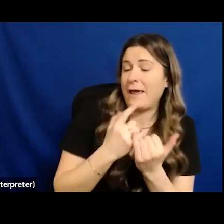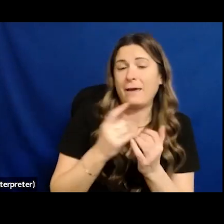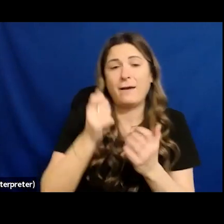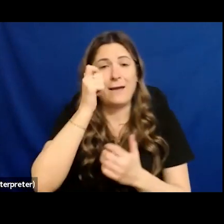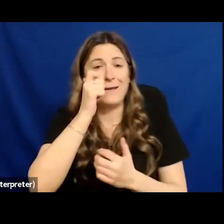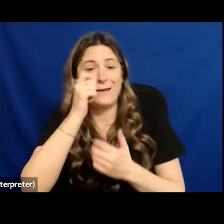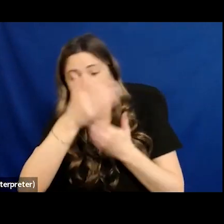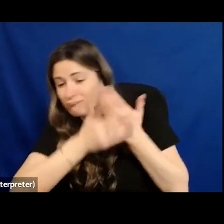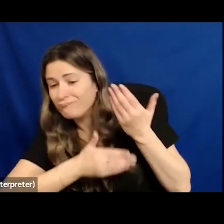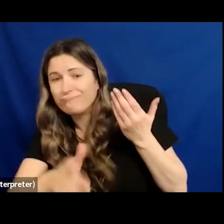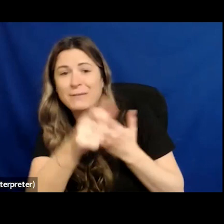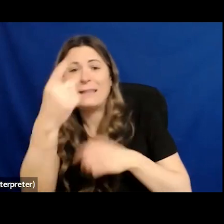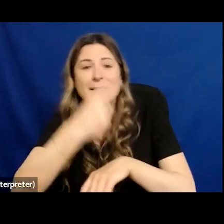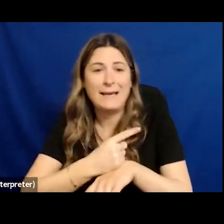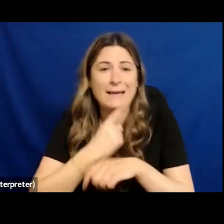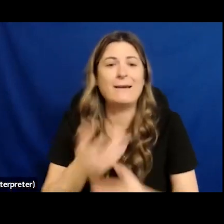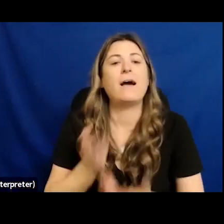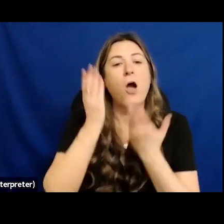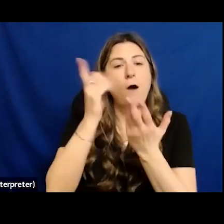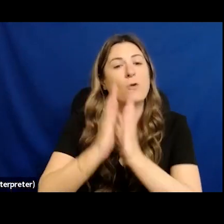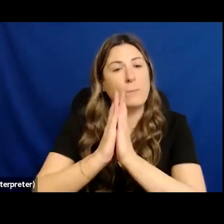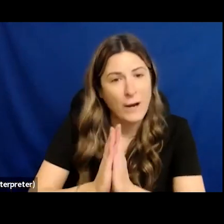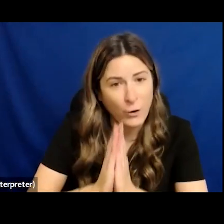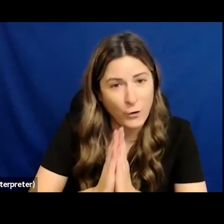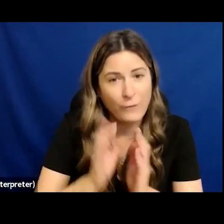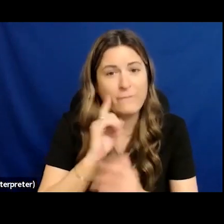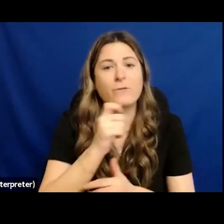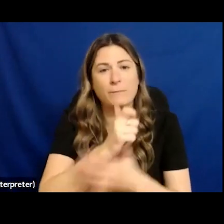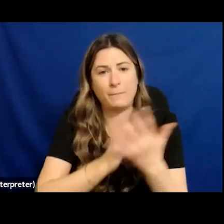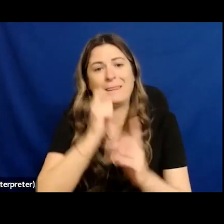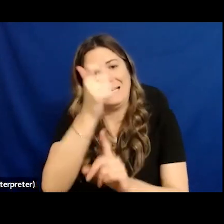that special prayer of thanks each and every one of you thank